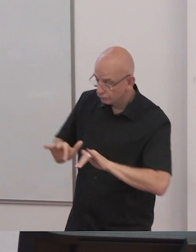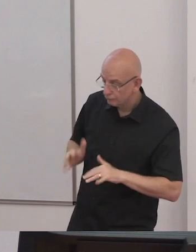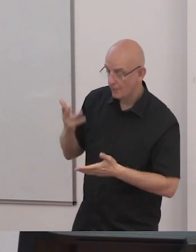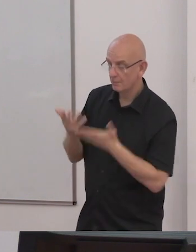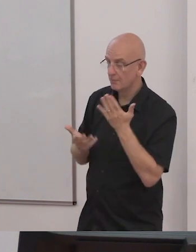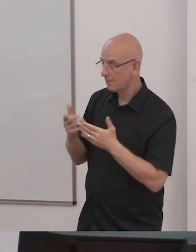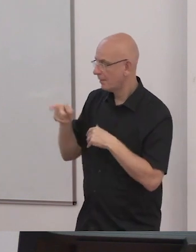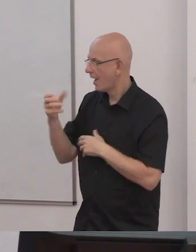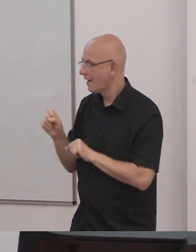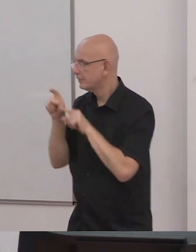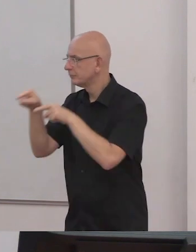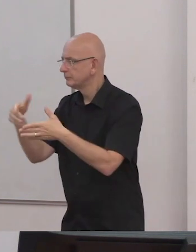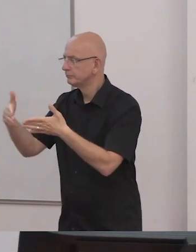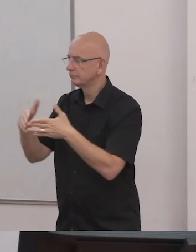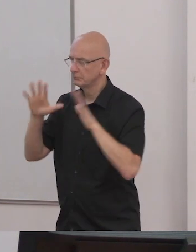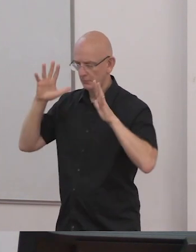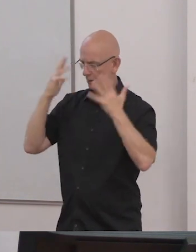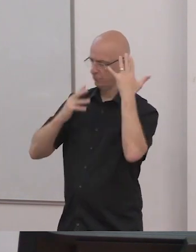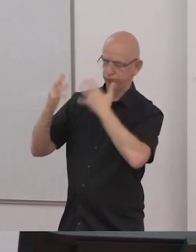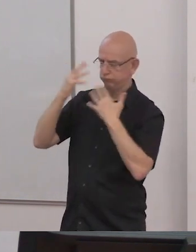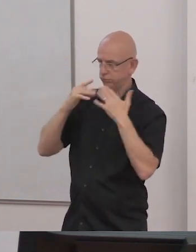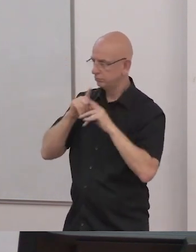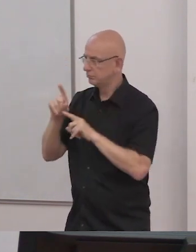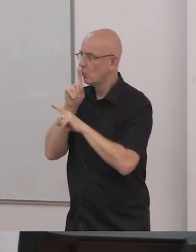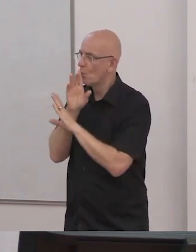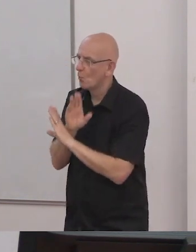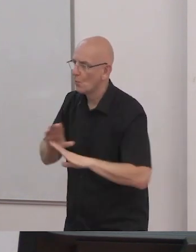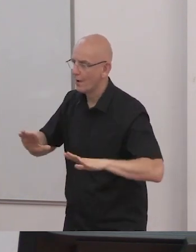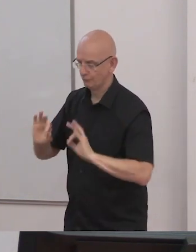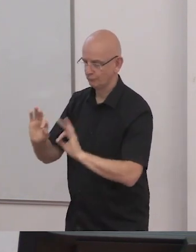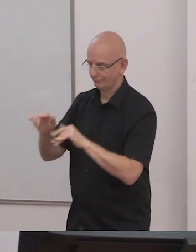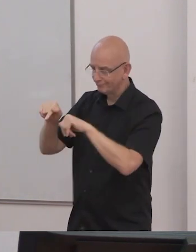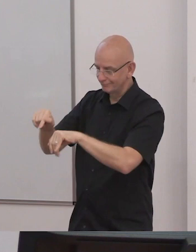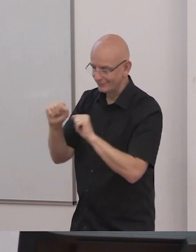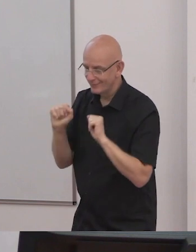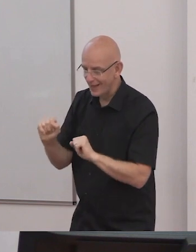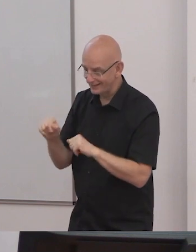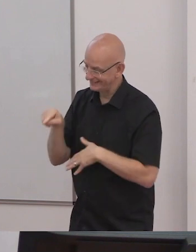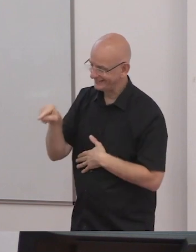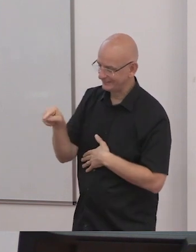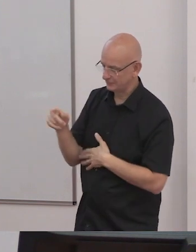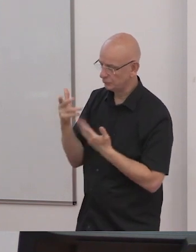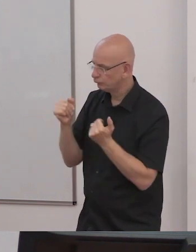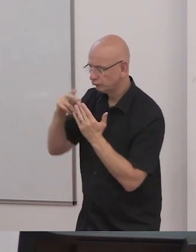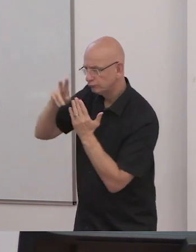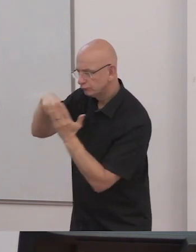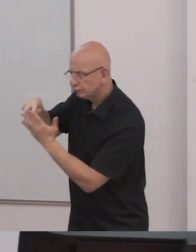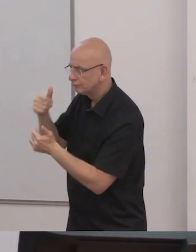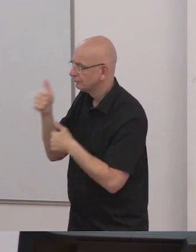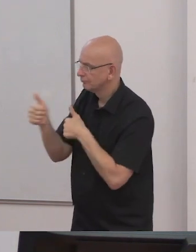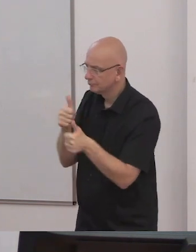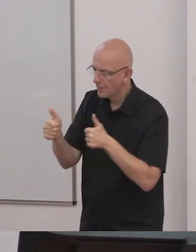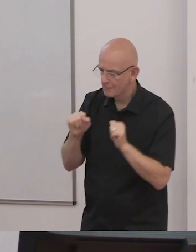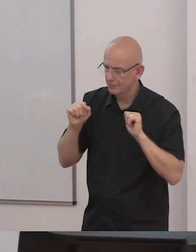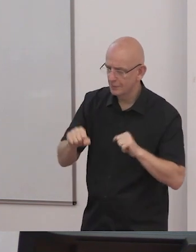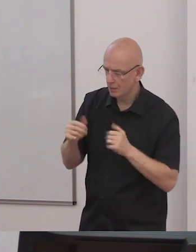being together the teacher will have the skills and knowledge to differentiate the curriculum